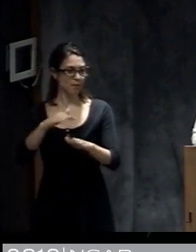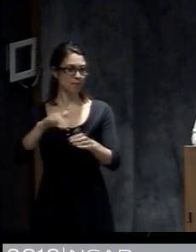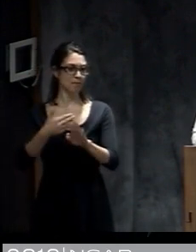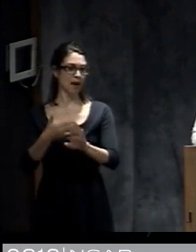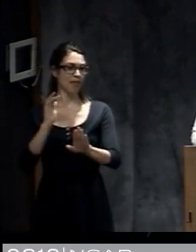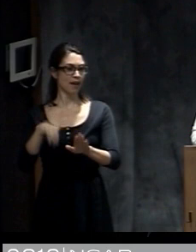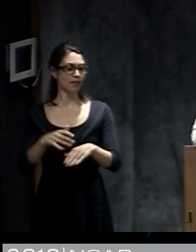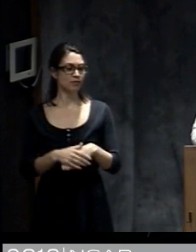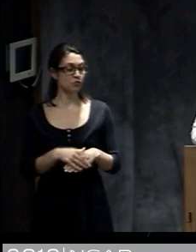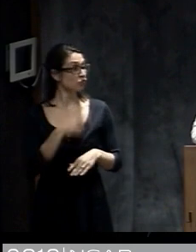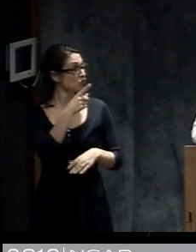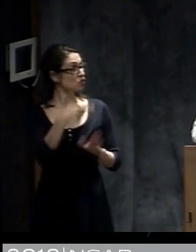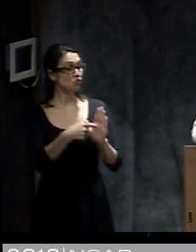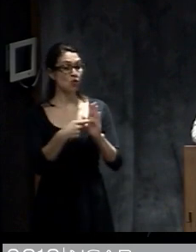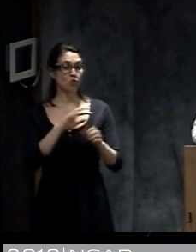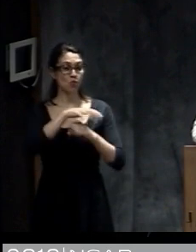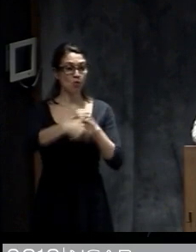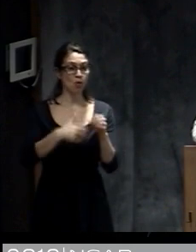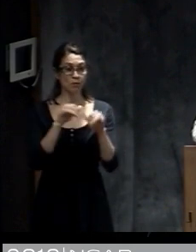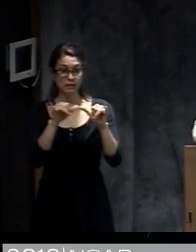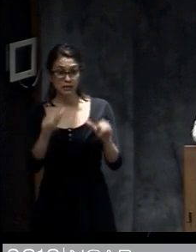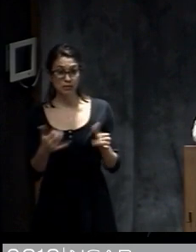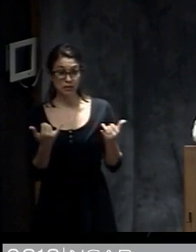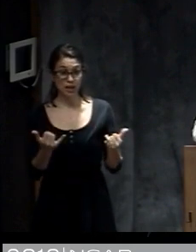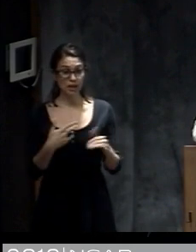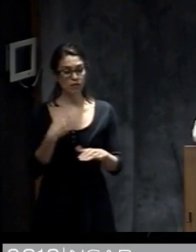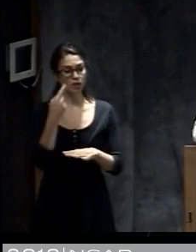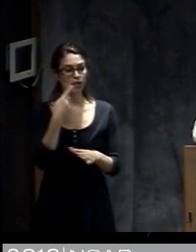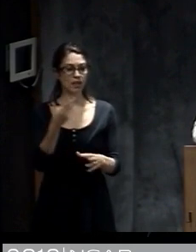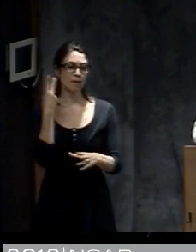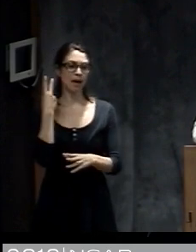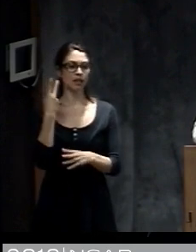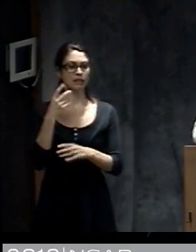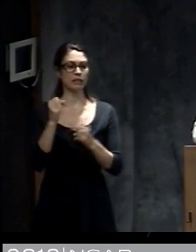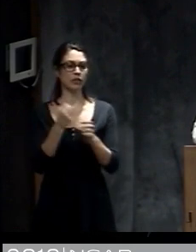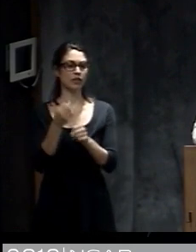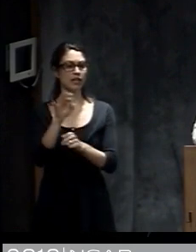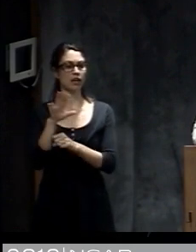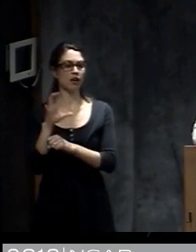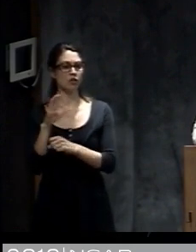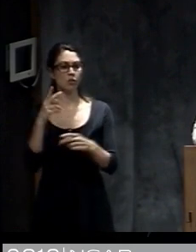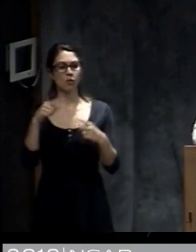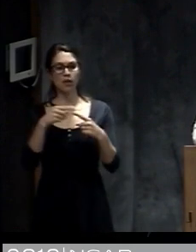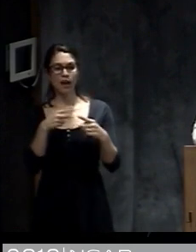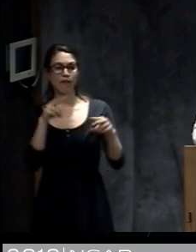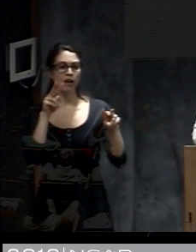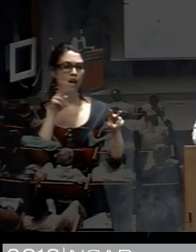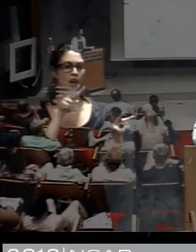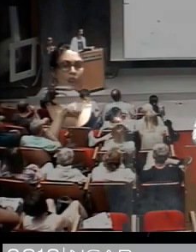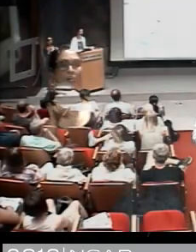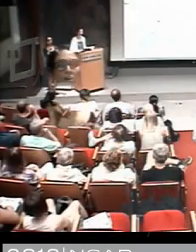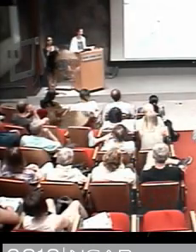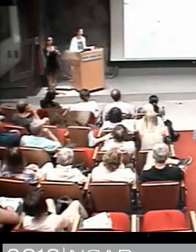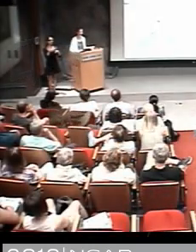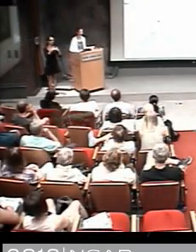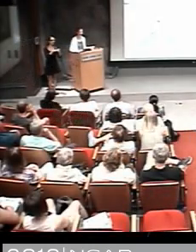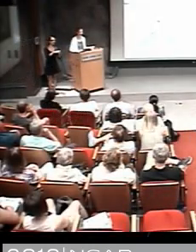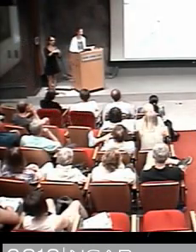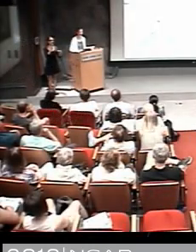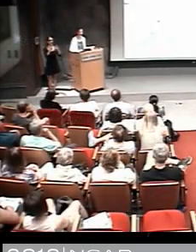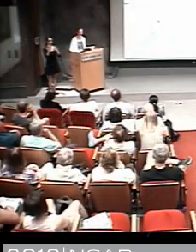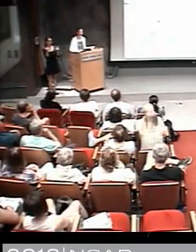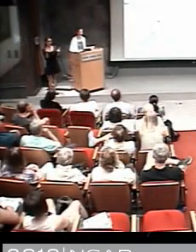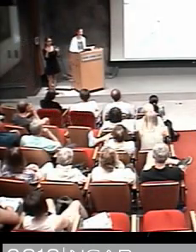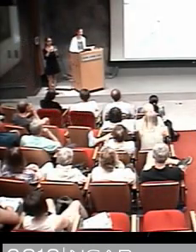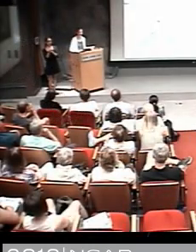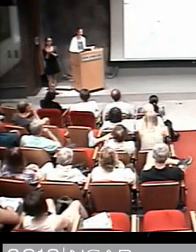system today. So if think back to 1900 when there were observations of pressure and of the clouds, now we have satellites, we have aircraft,